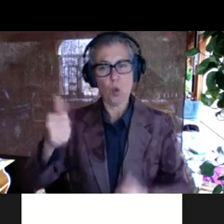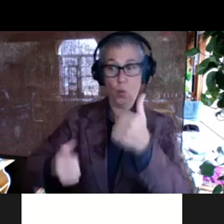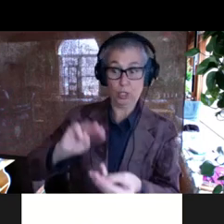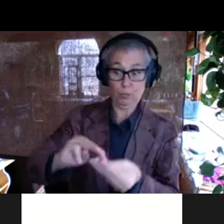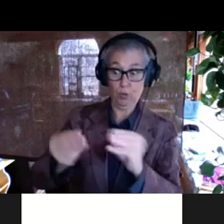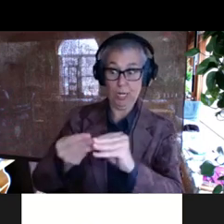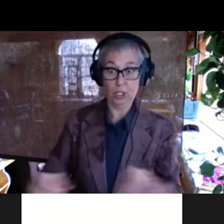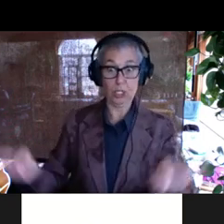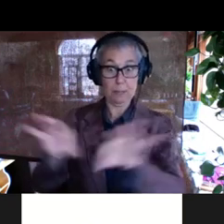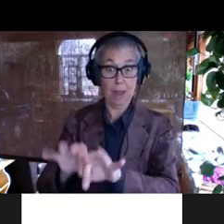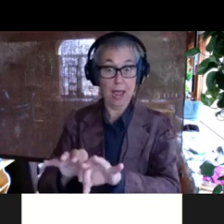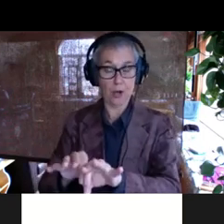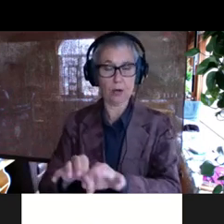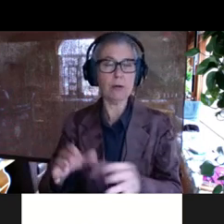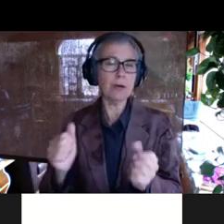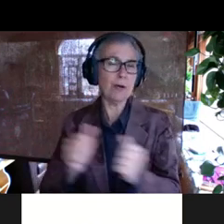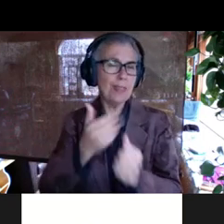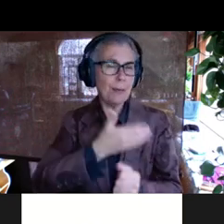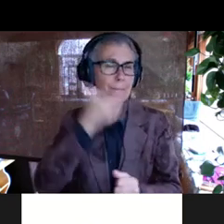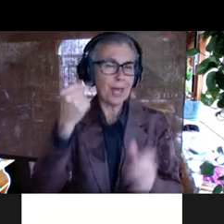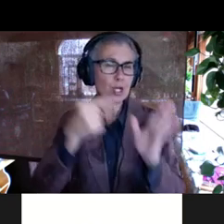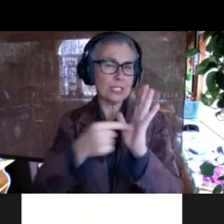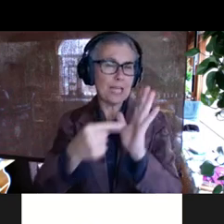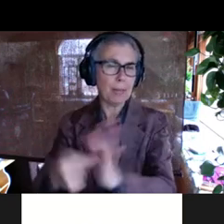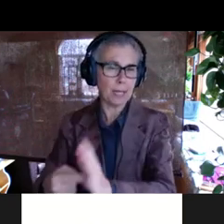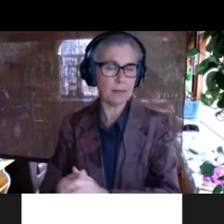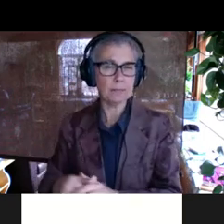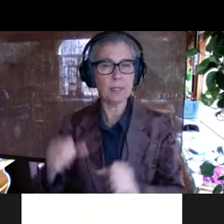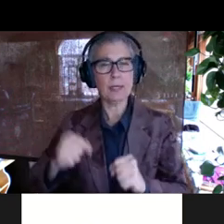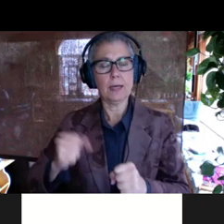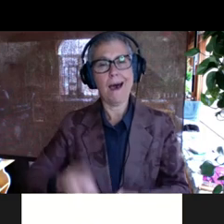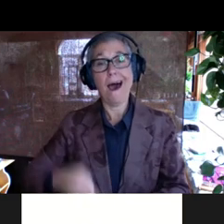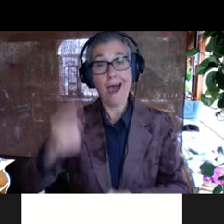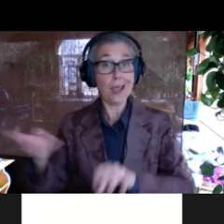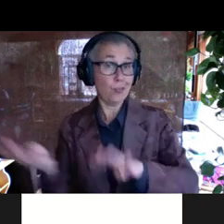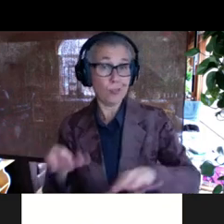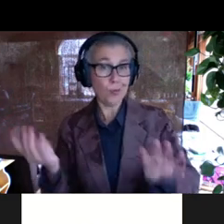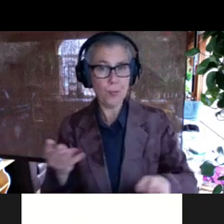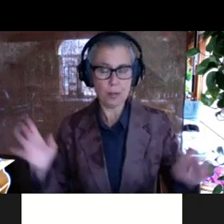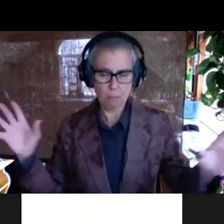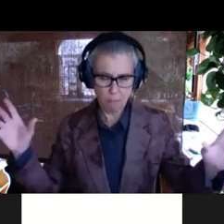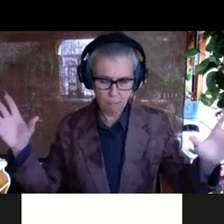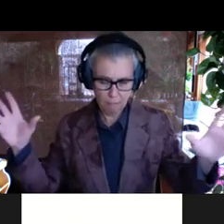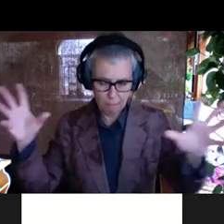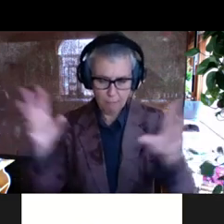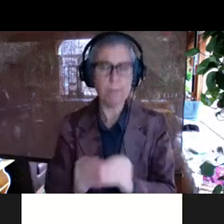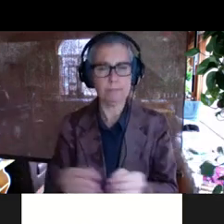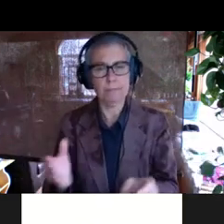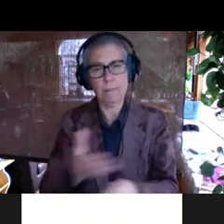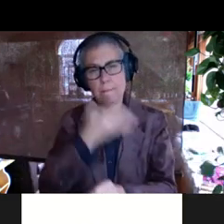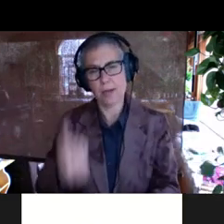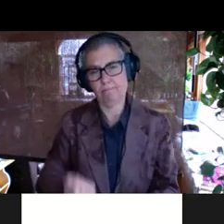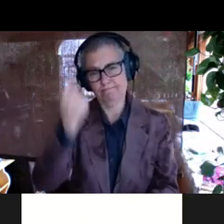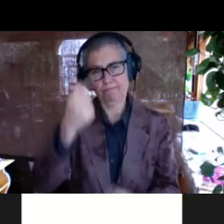um, better sampling. We can, we can conduct evolutions in high throughput and thus, uh, gain a better understanding of, of what those,